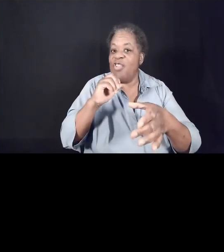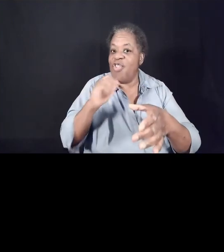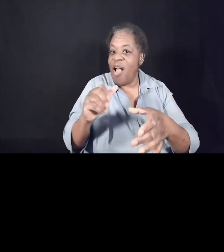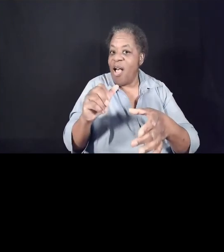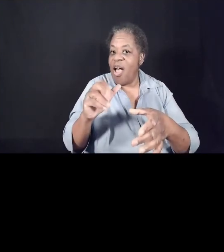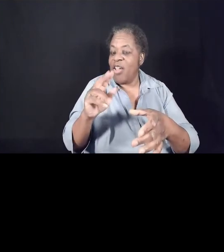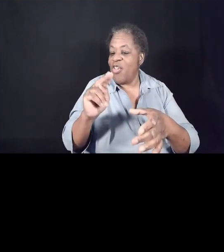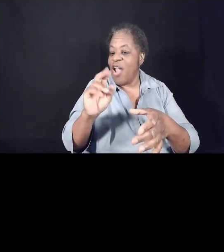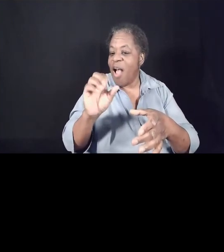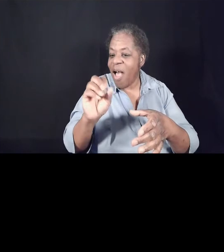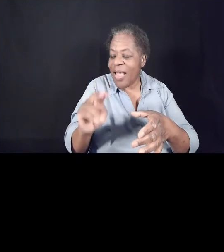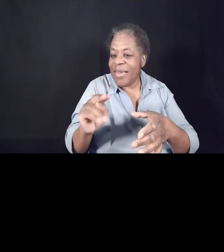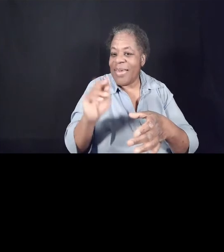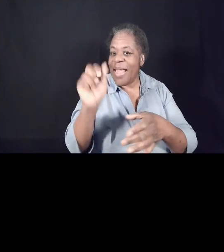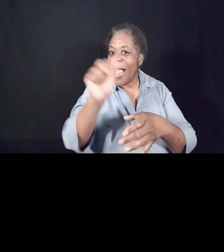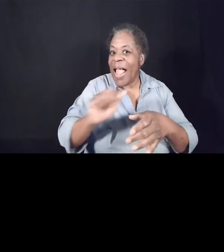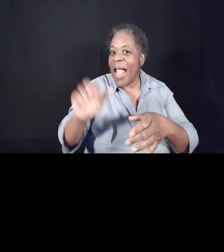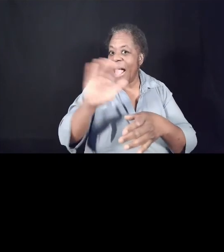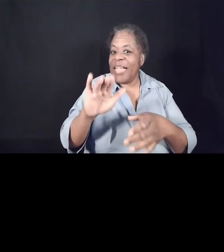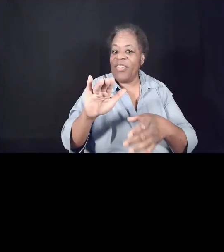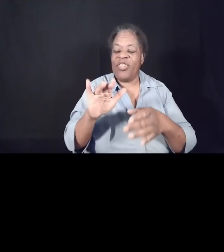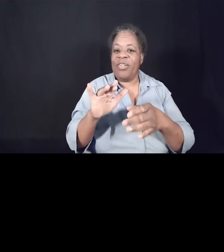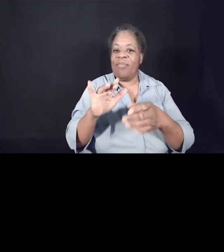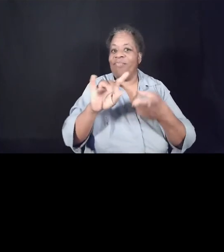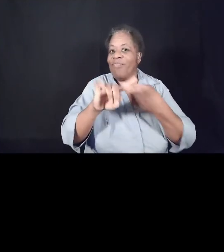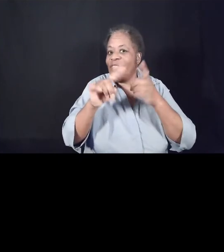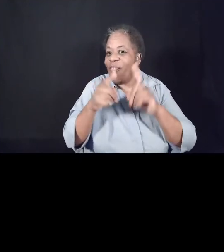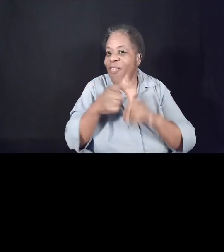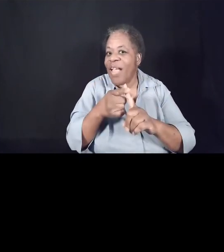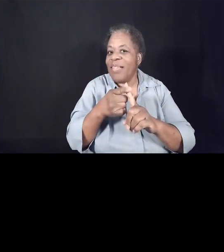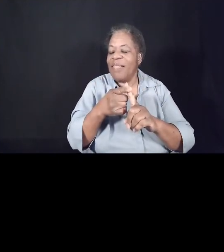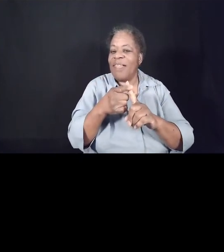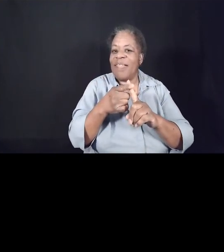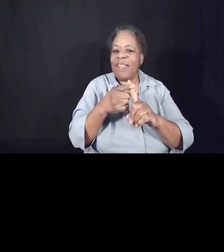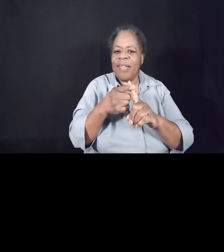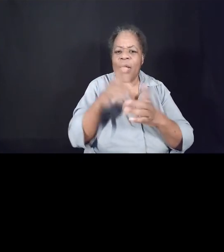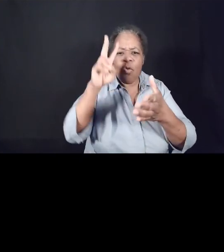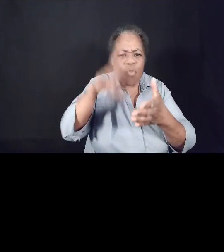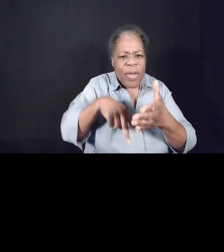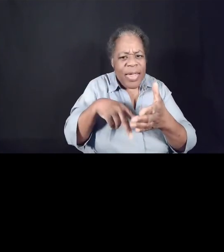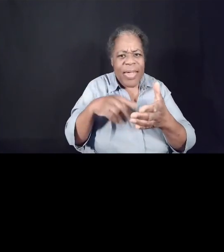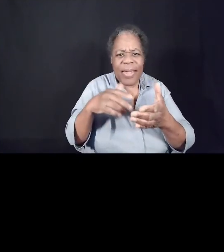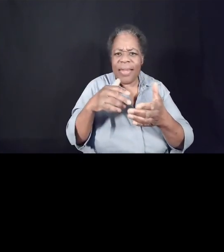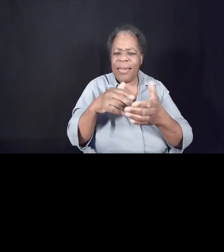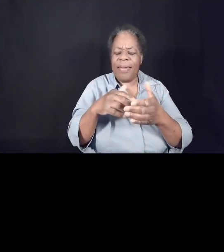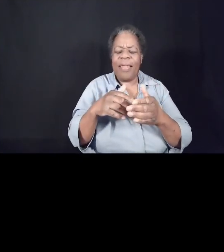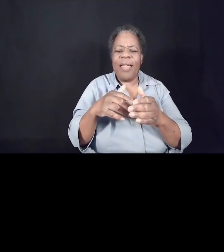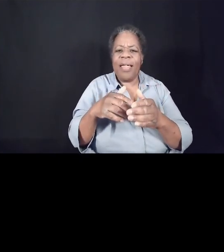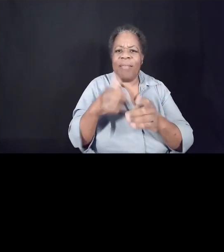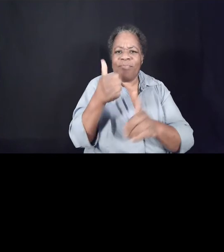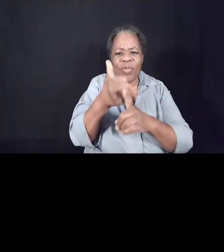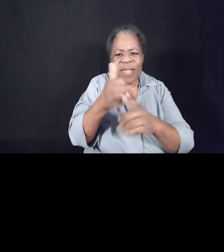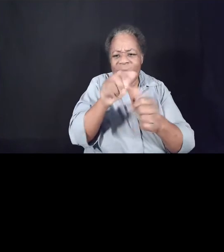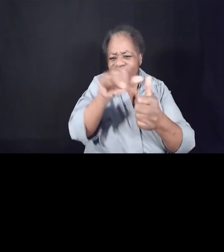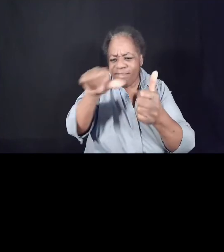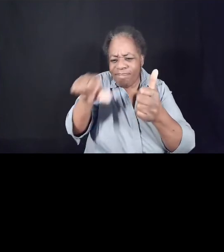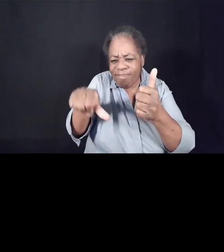widely. I would say if possible, put yourself under the leadership of a person of color.